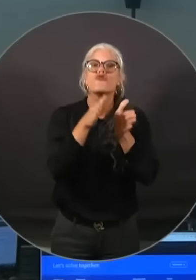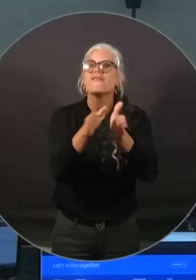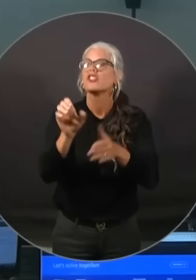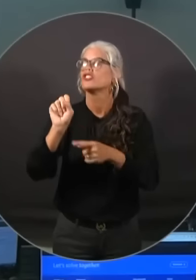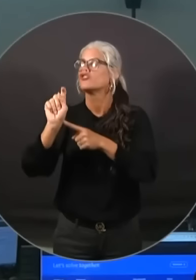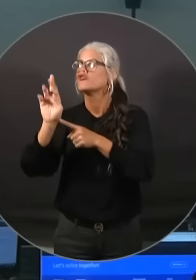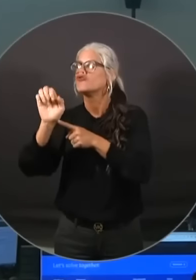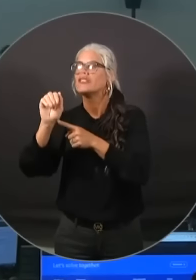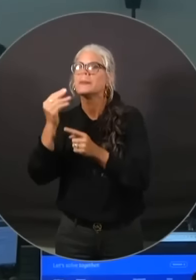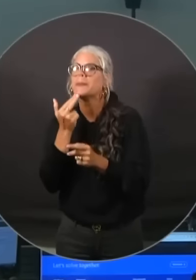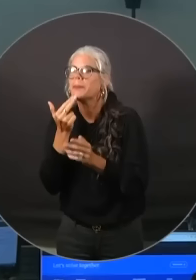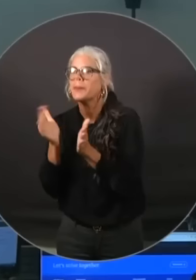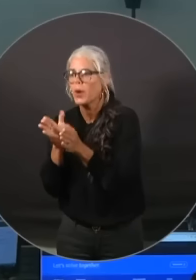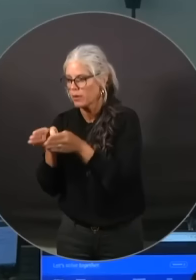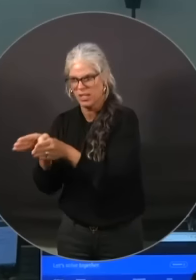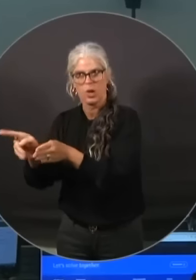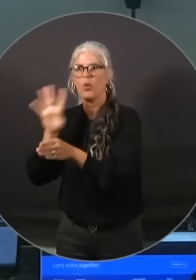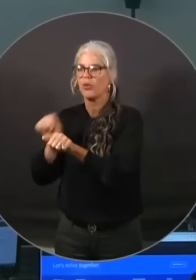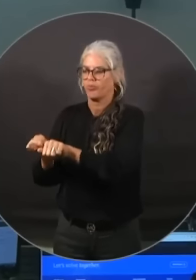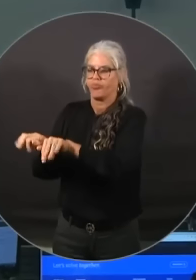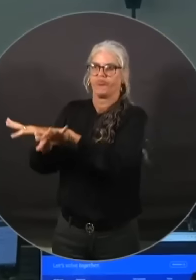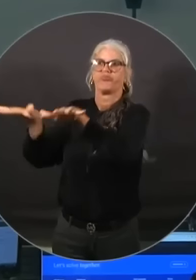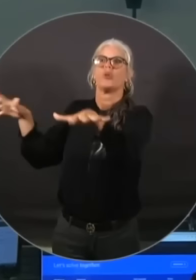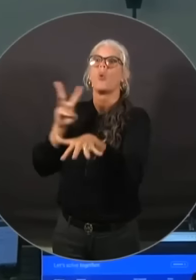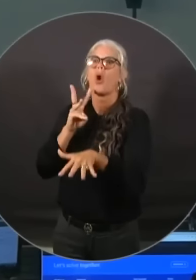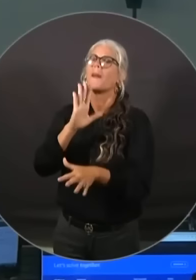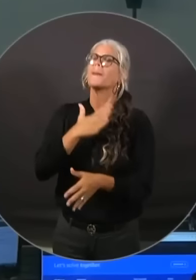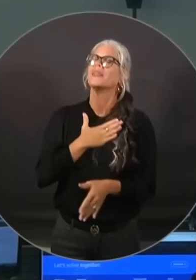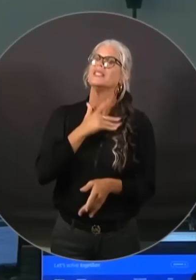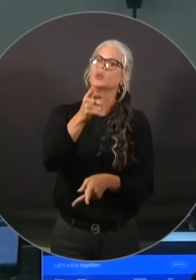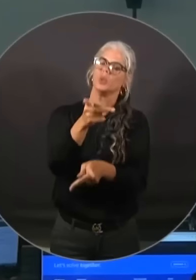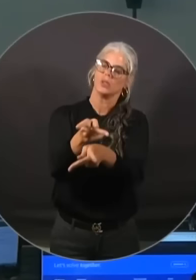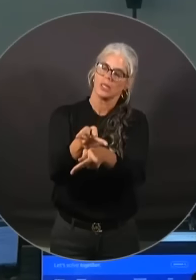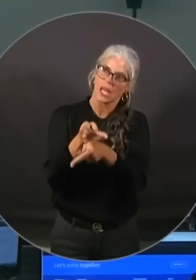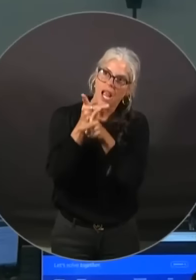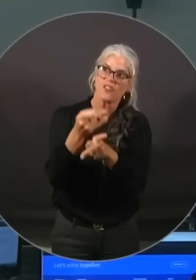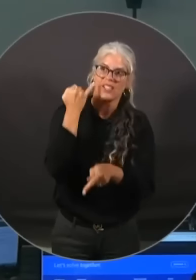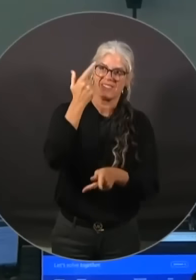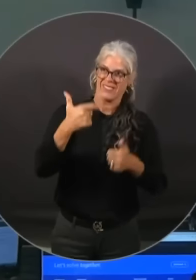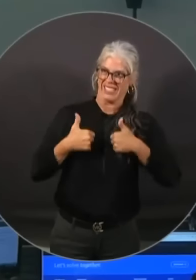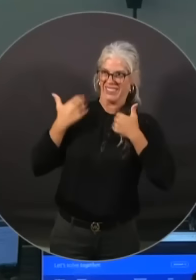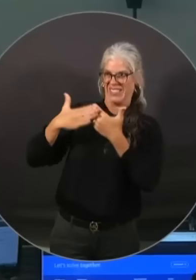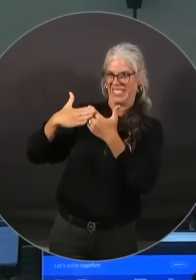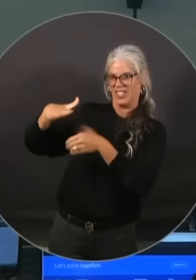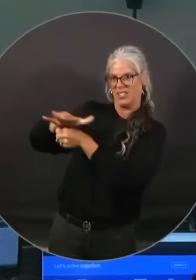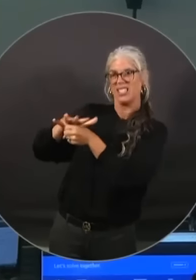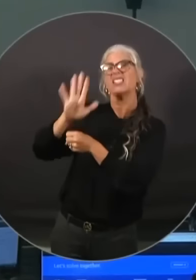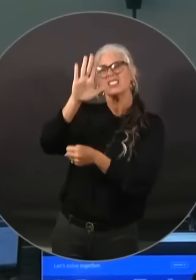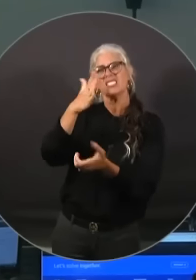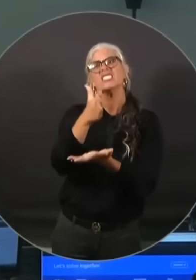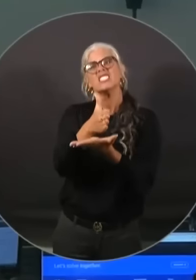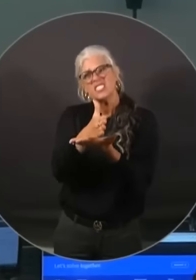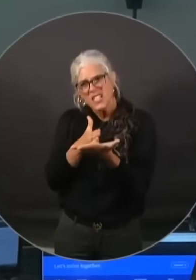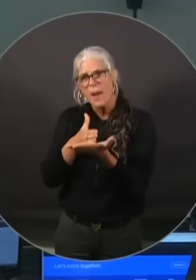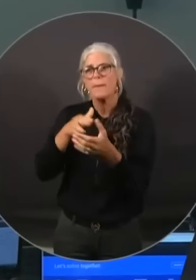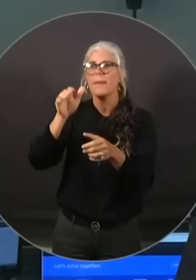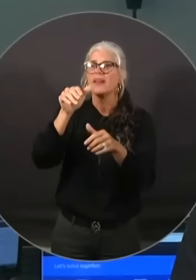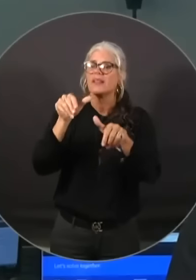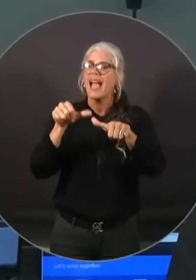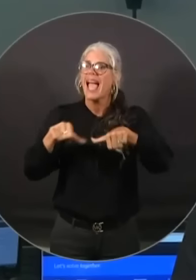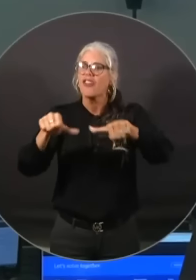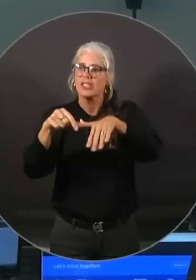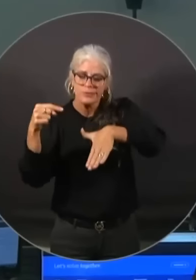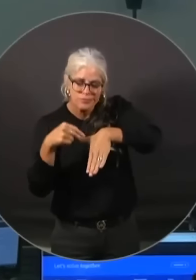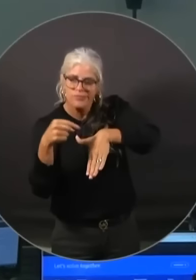stage. So please be careful if you live along those areas. Some of these areas will continue to receive upwards of 15 to 20 inches of rain. All of that